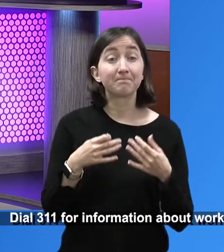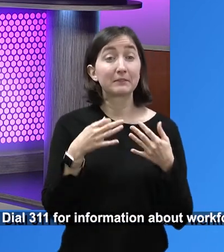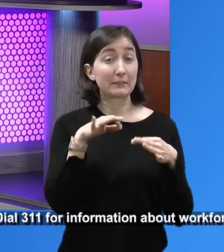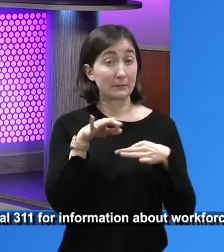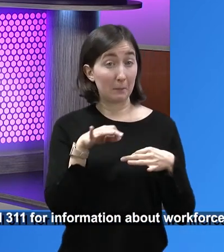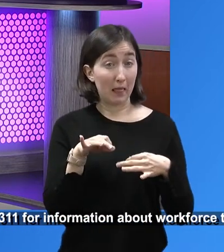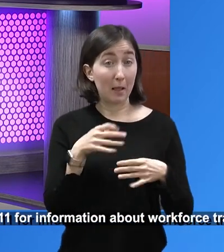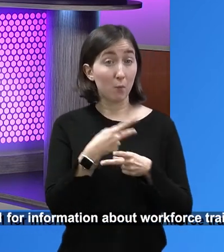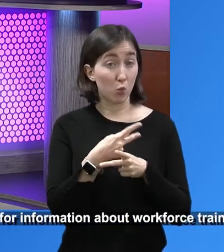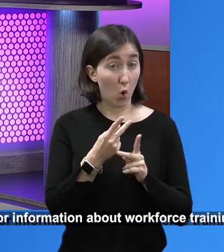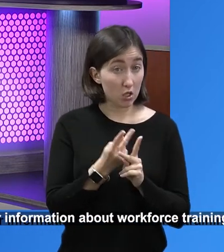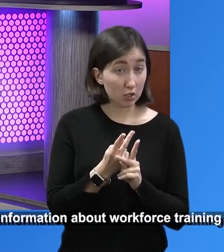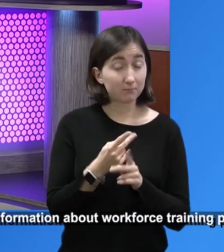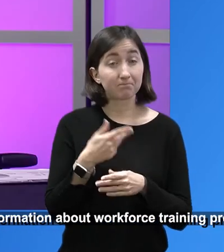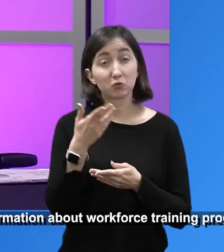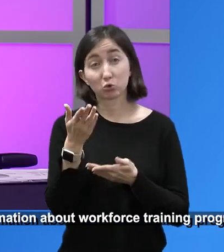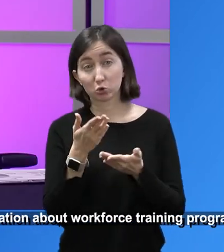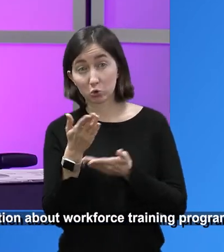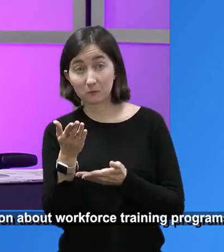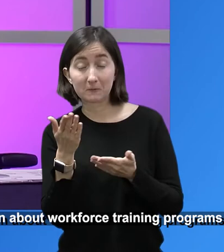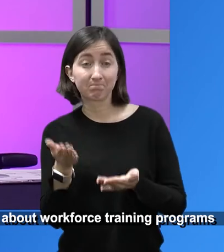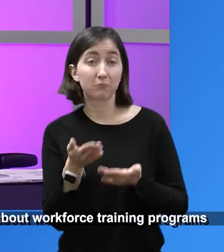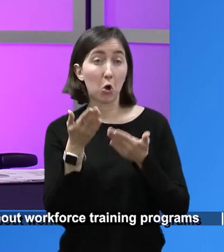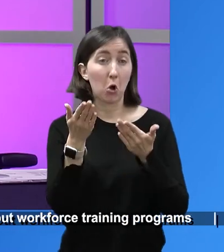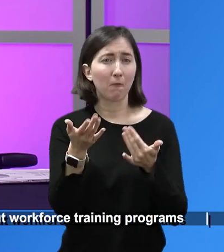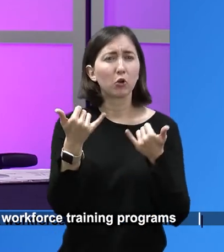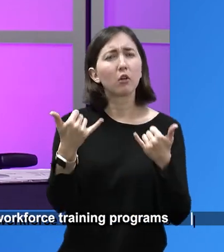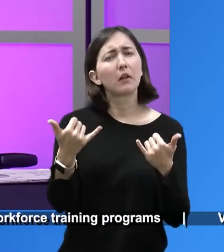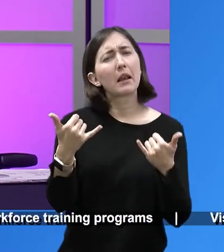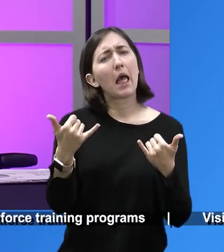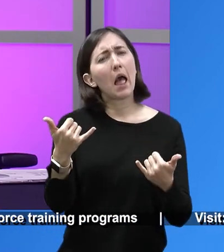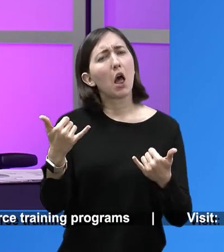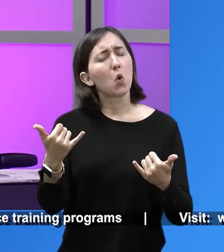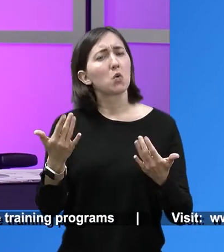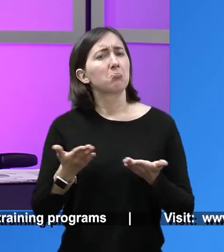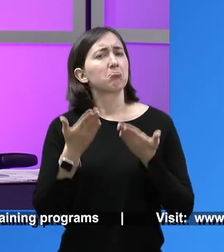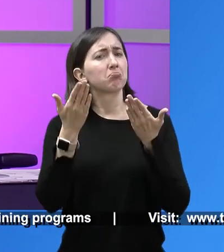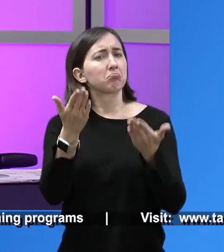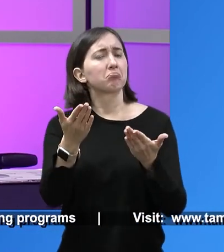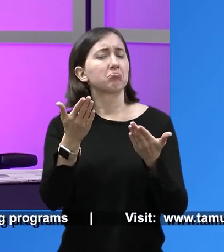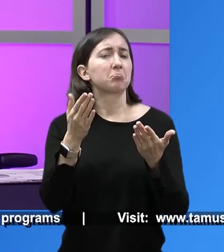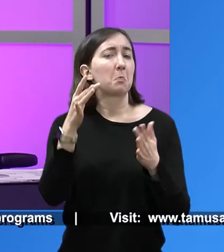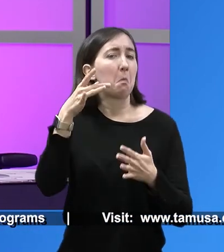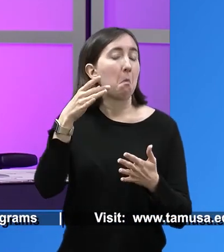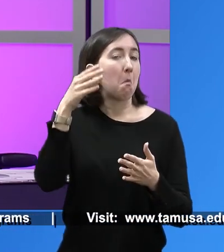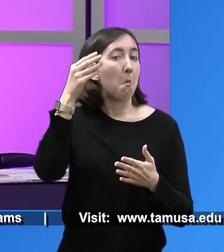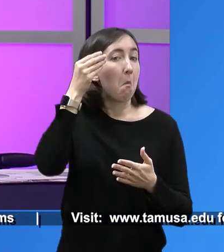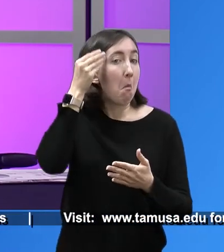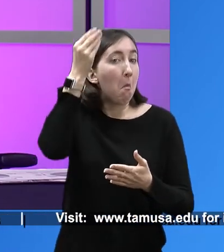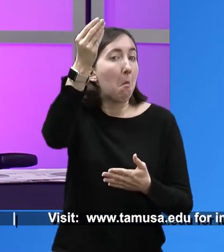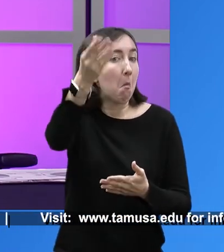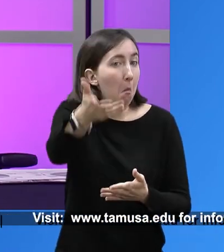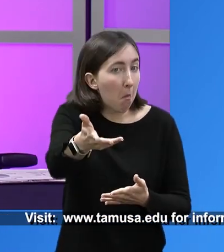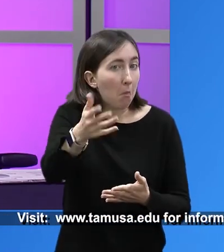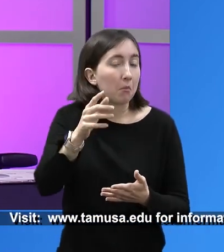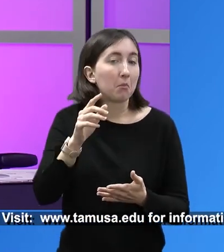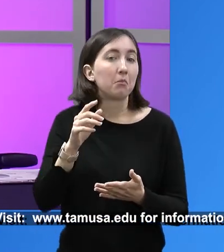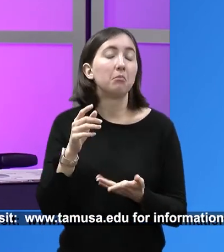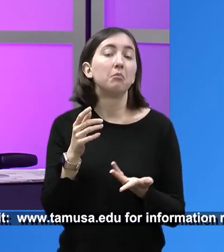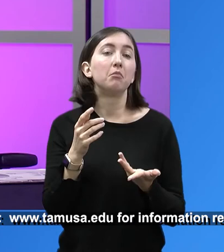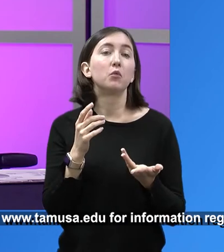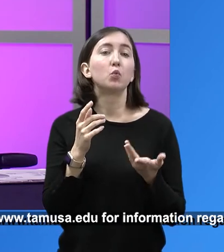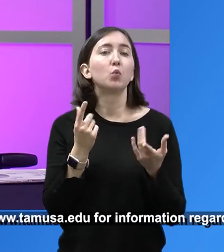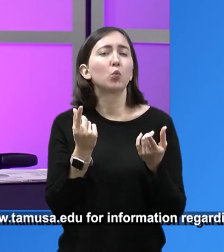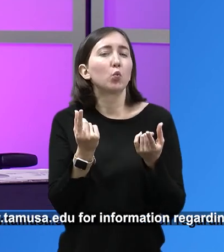about the products and the services that LIFT Fund offers. Now let's give some tips on what is important when you're applying